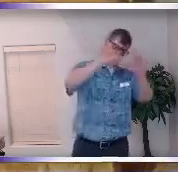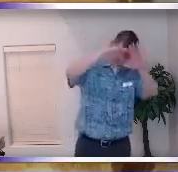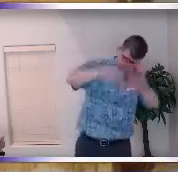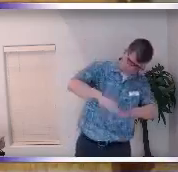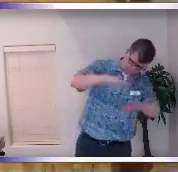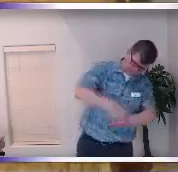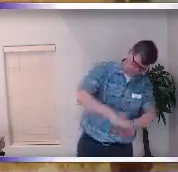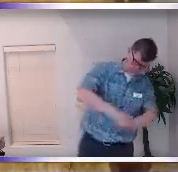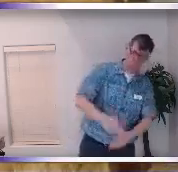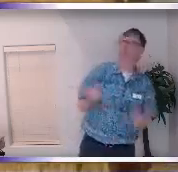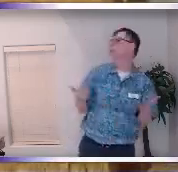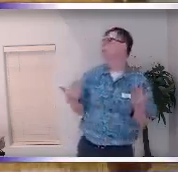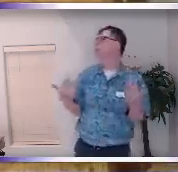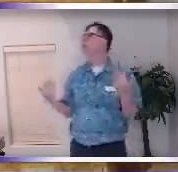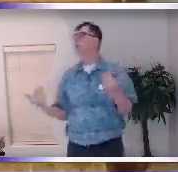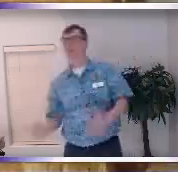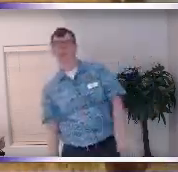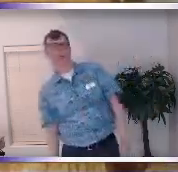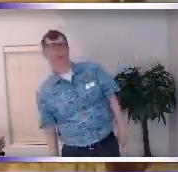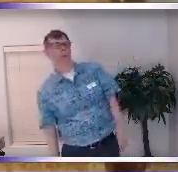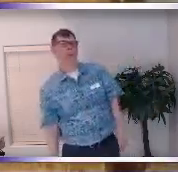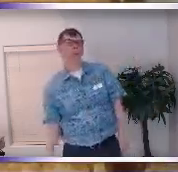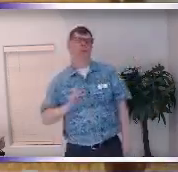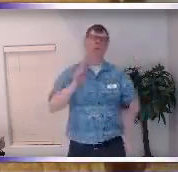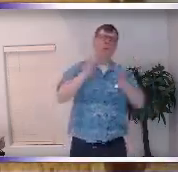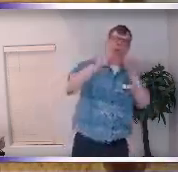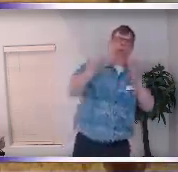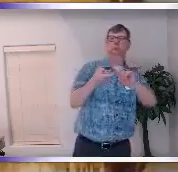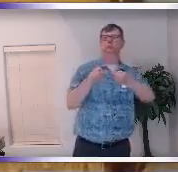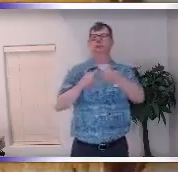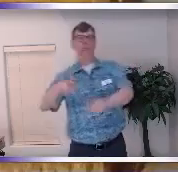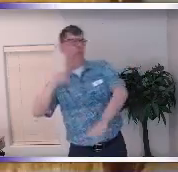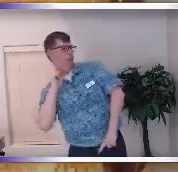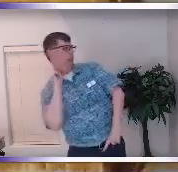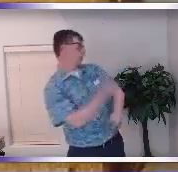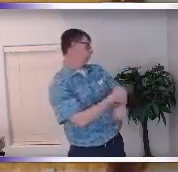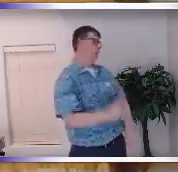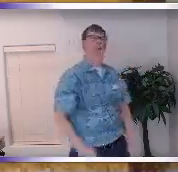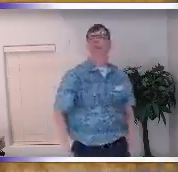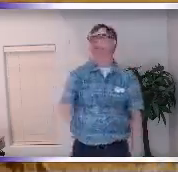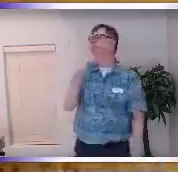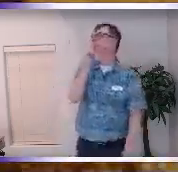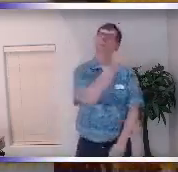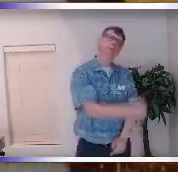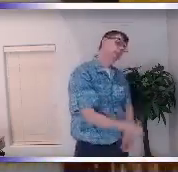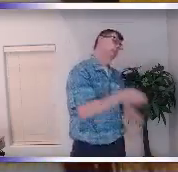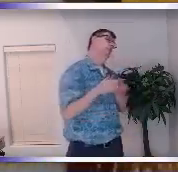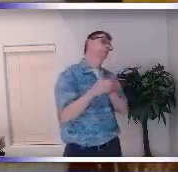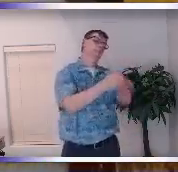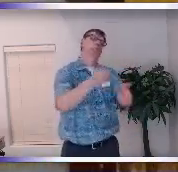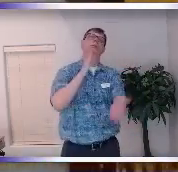man we want we I was talking to my friend yesterday and she was going through something